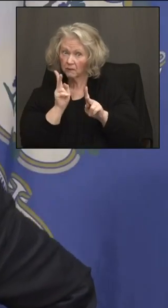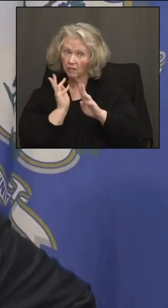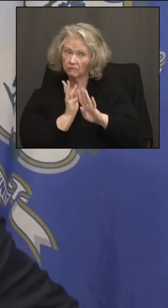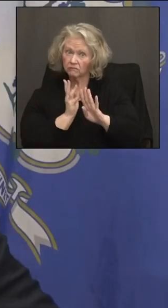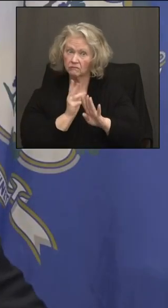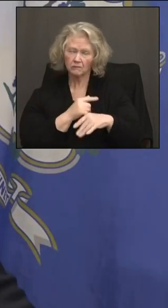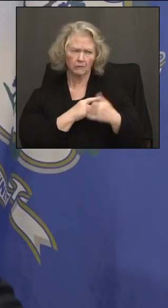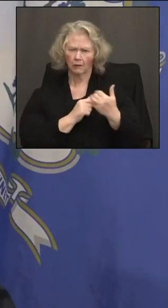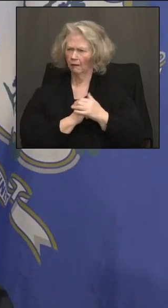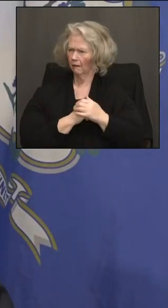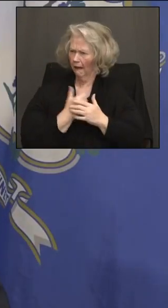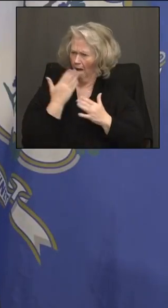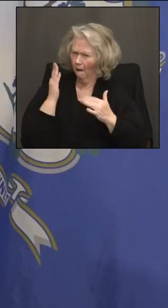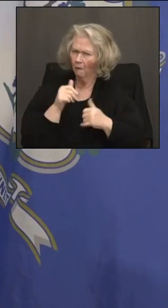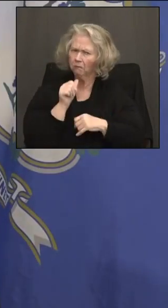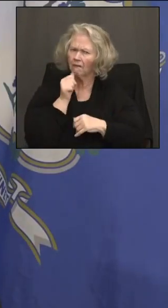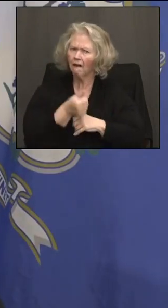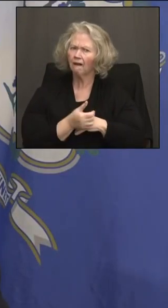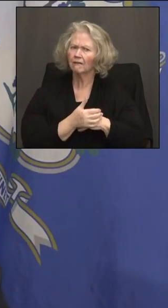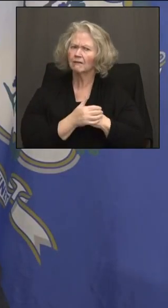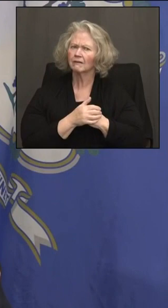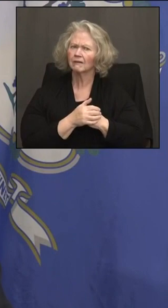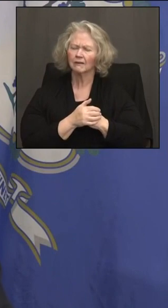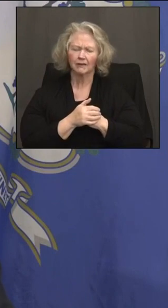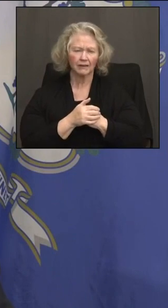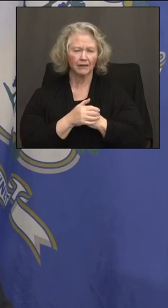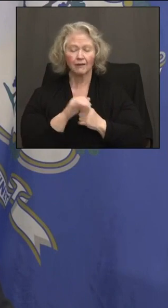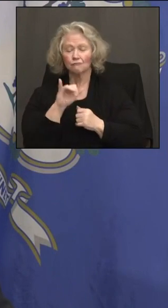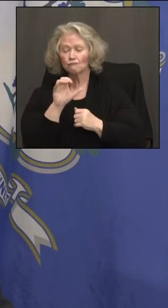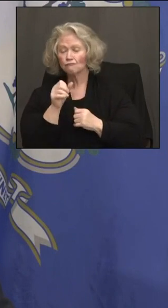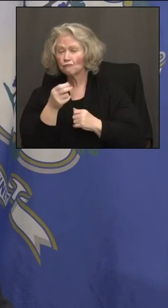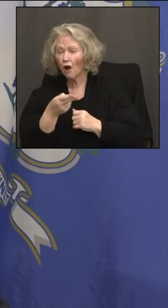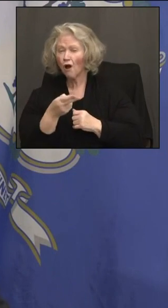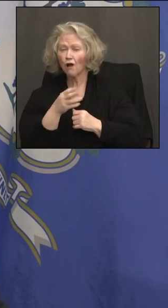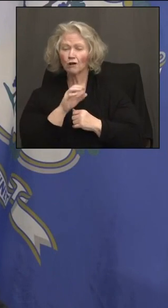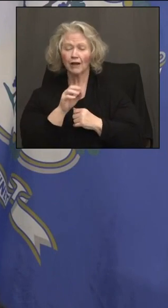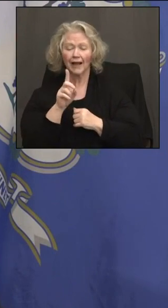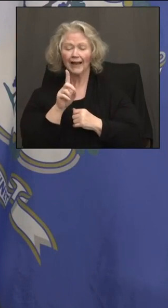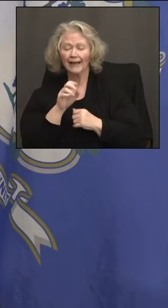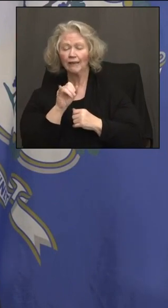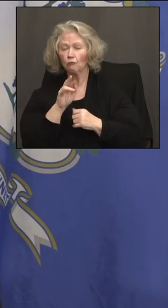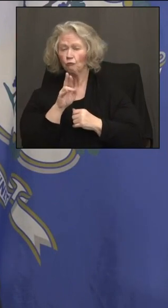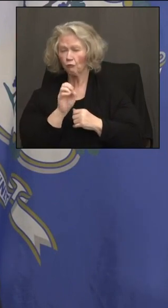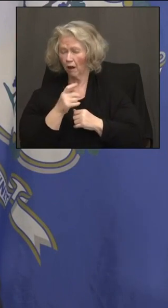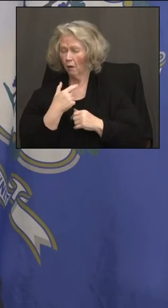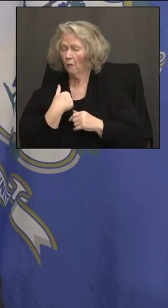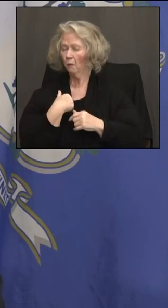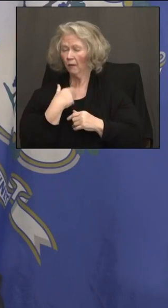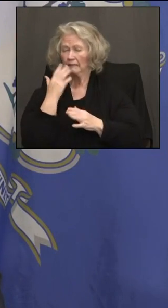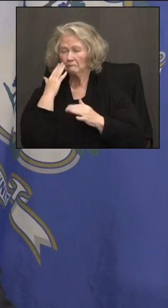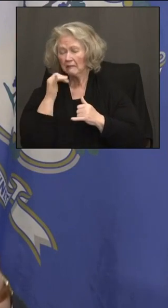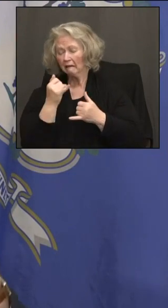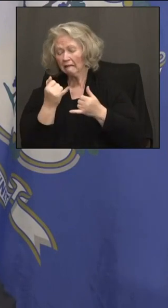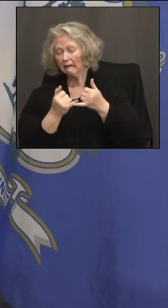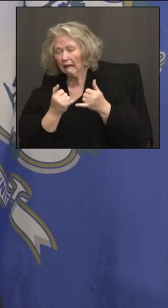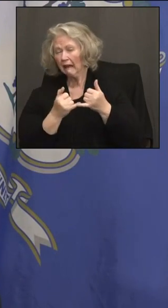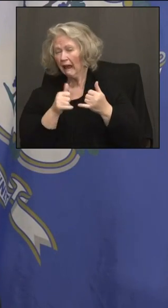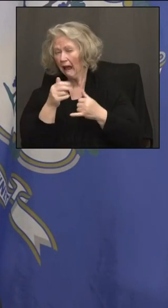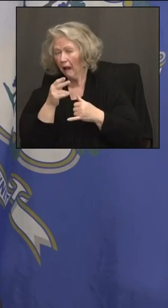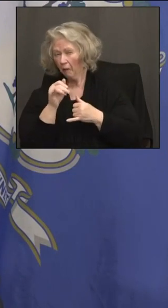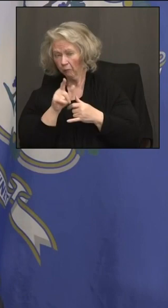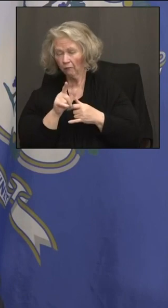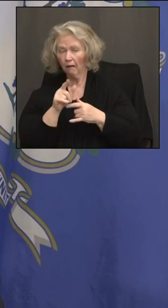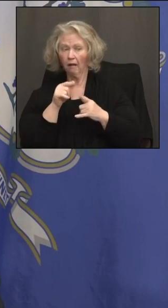I sure hope not. Look, mean, Josh and Deirdre, we've been predicting sometime in the latter part of April supply and